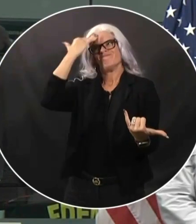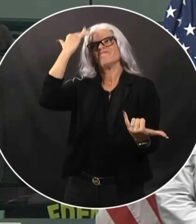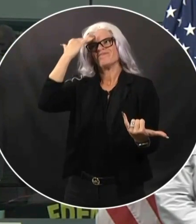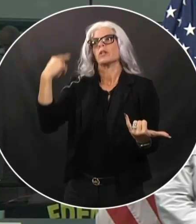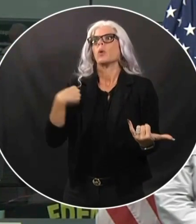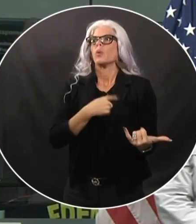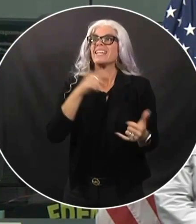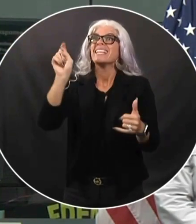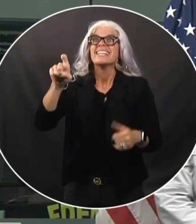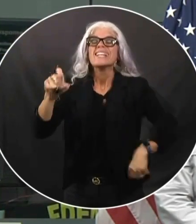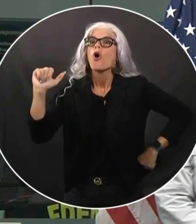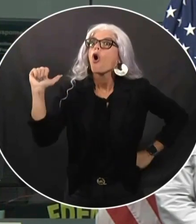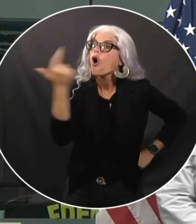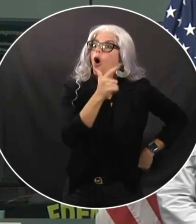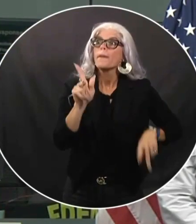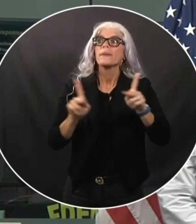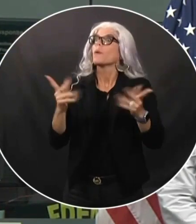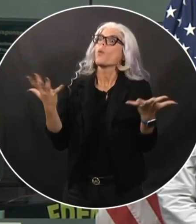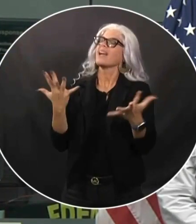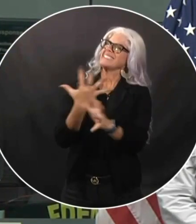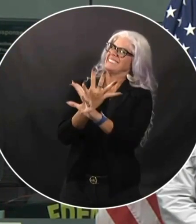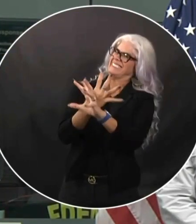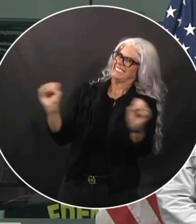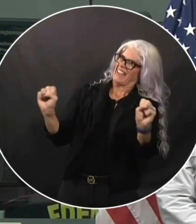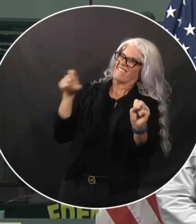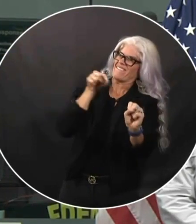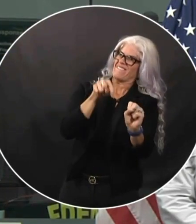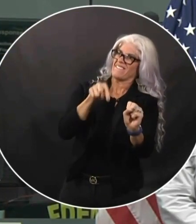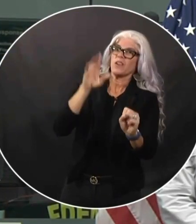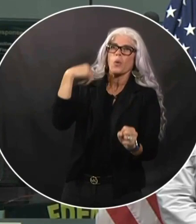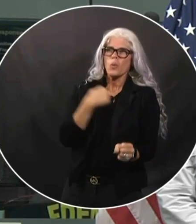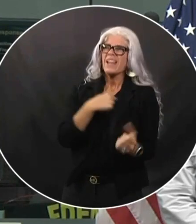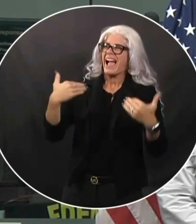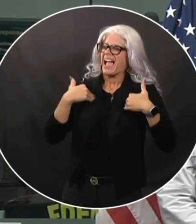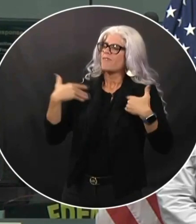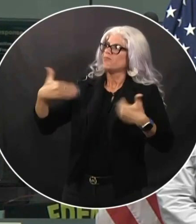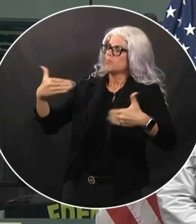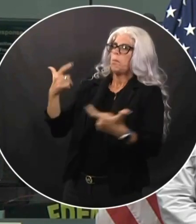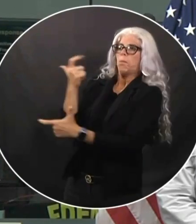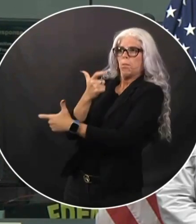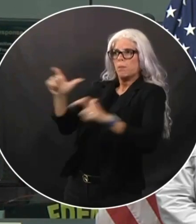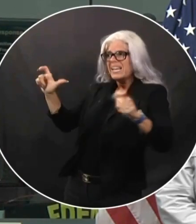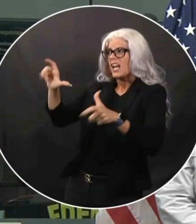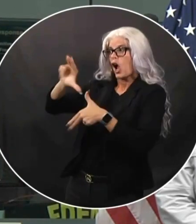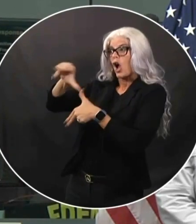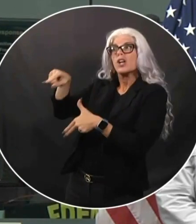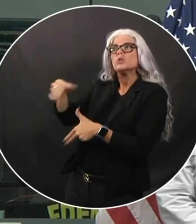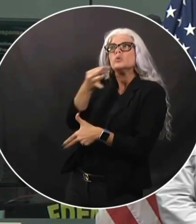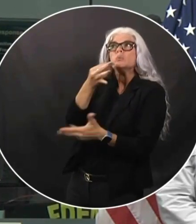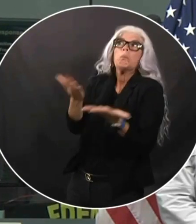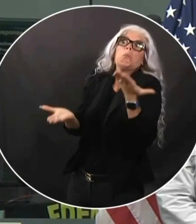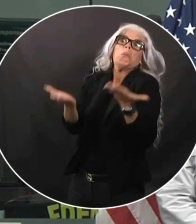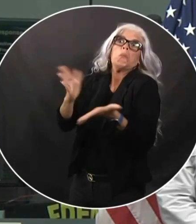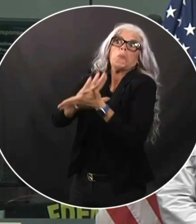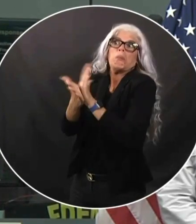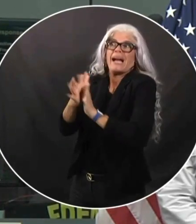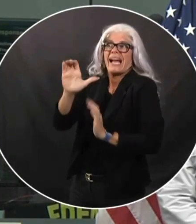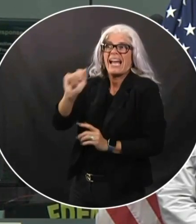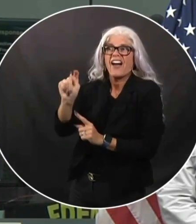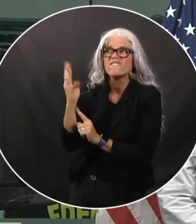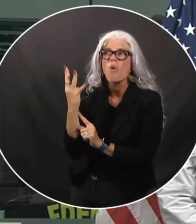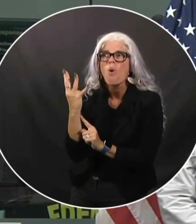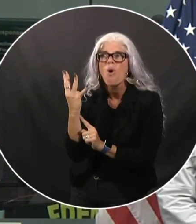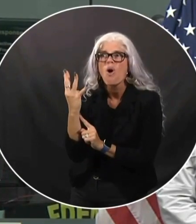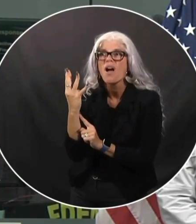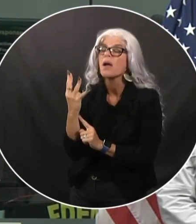safe. You have a significant storm that may end up being a category four hurricane. And I know they say it may slow down by the time it